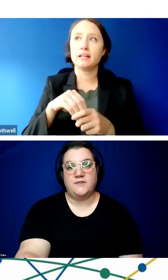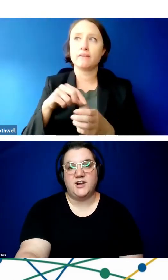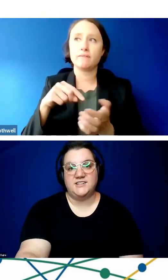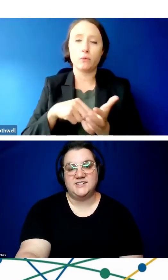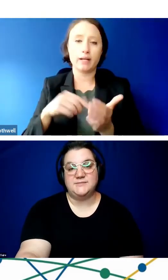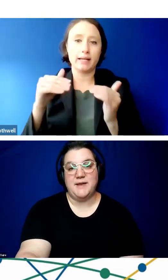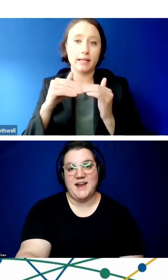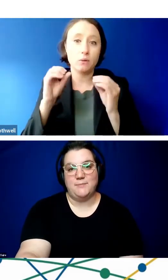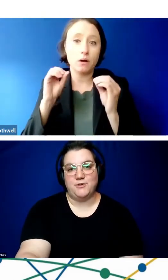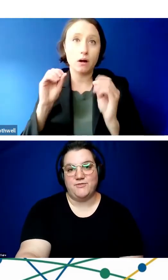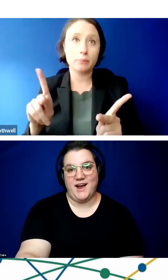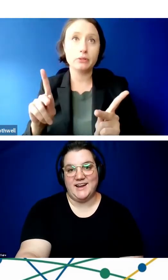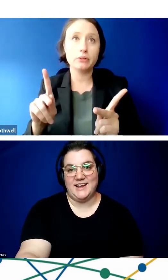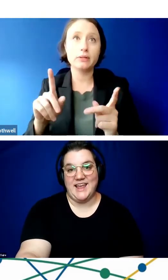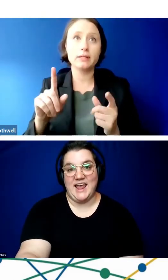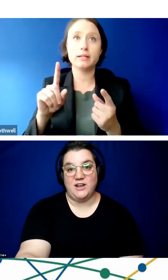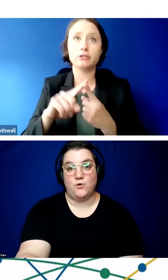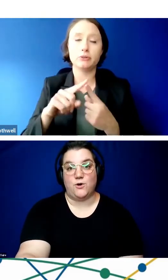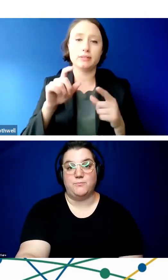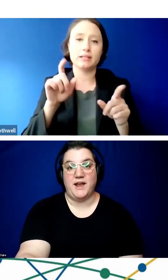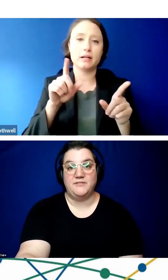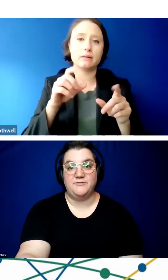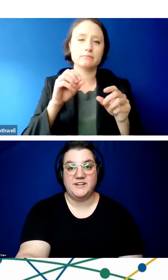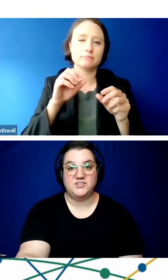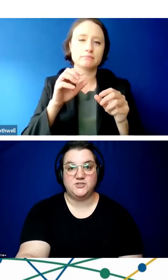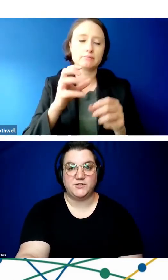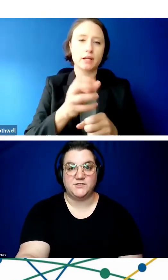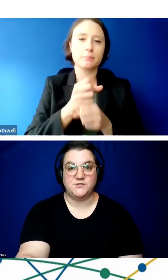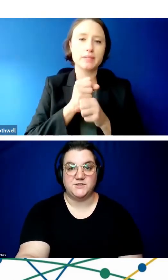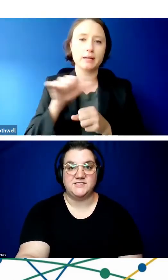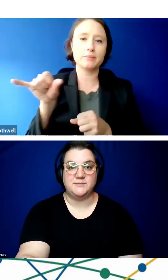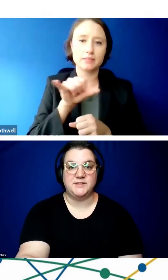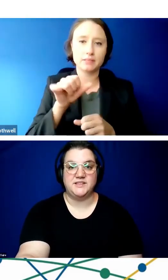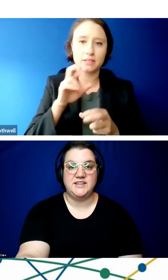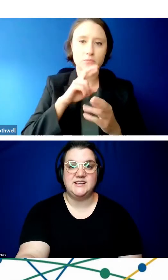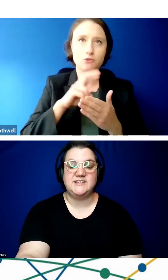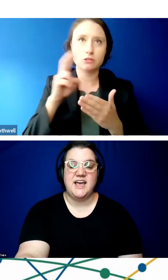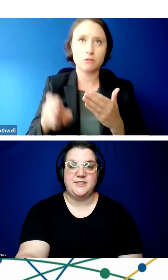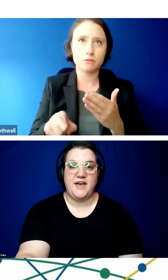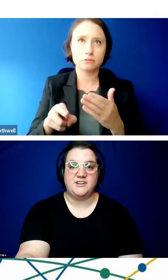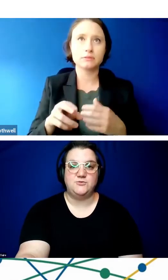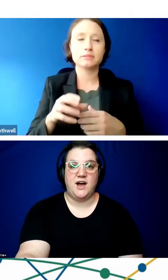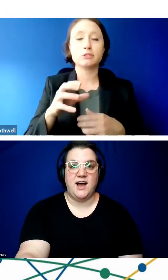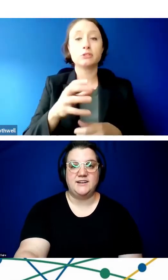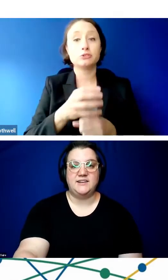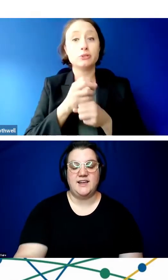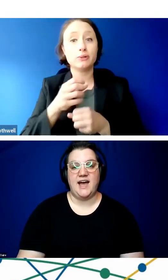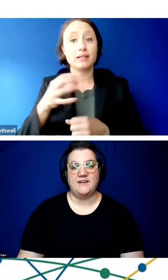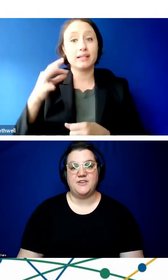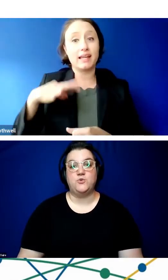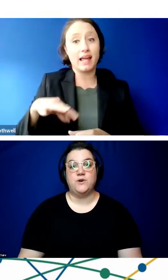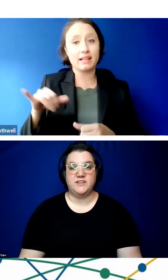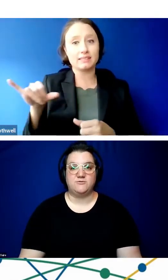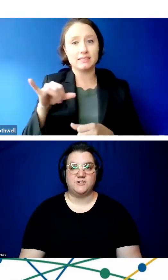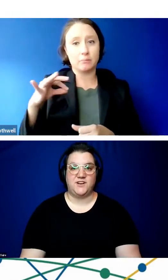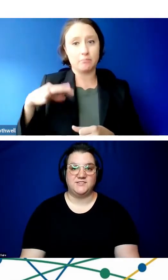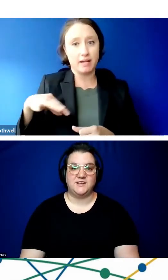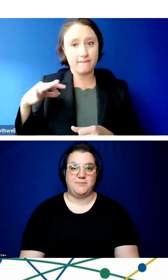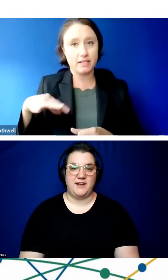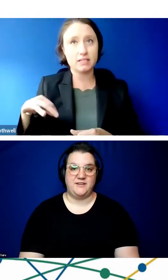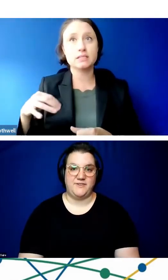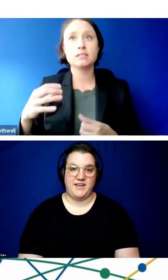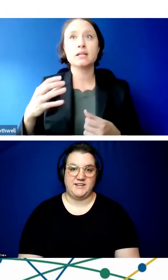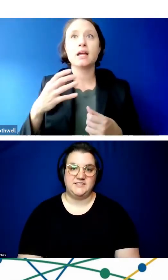Covered entities may not provide any aid or benefit to persons with disabilities that do not have equivalent